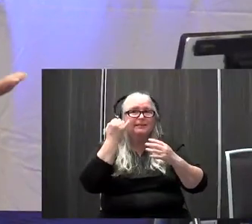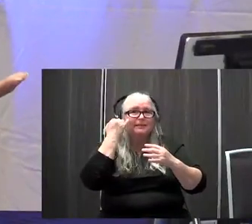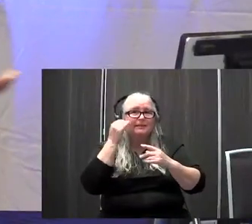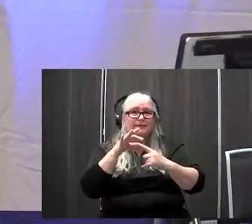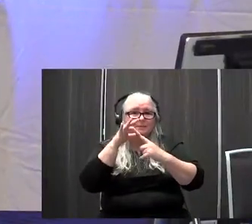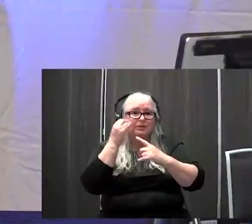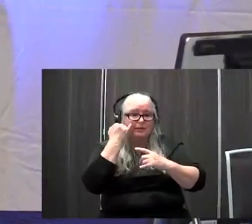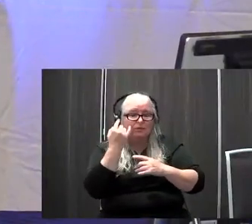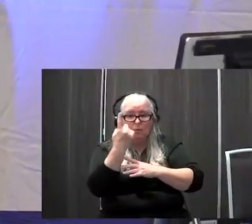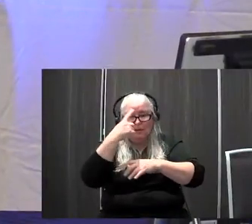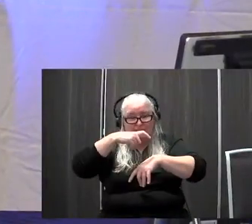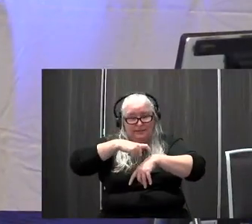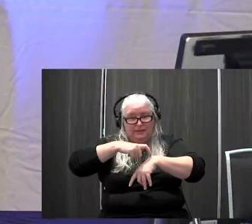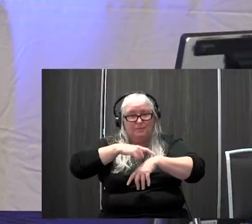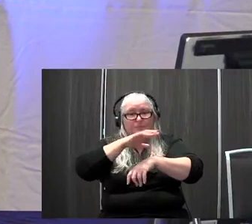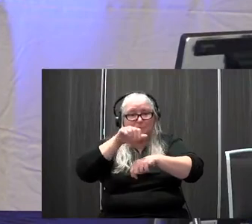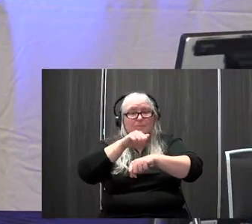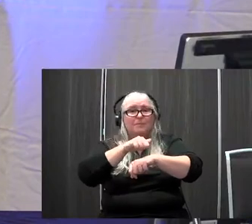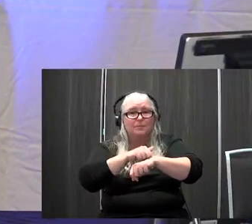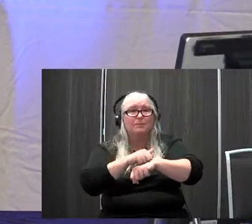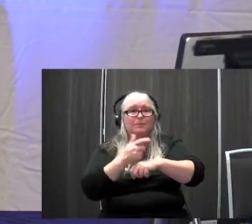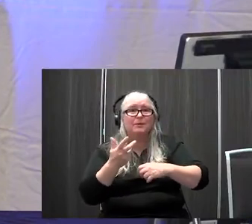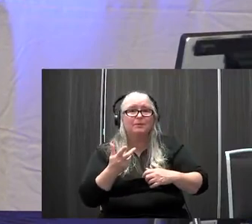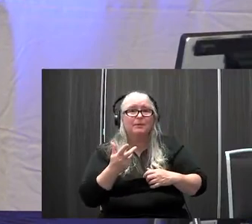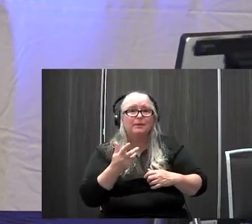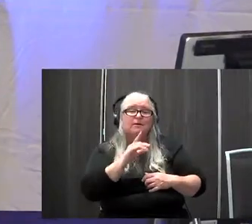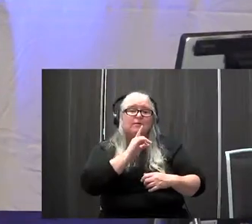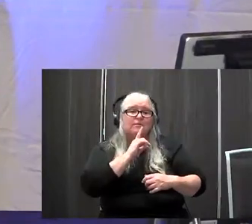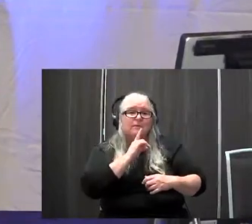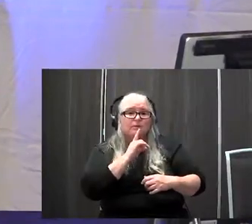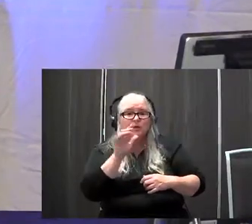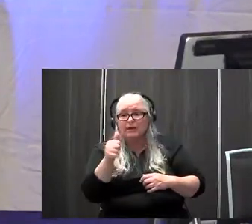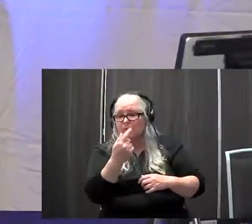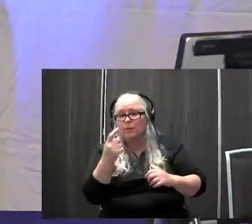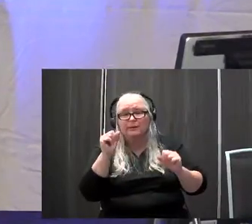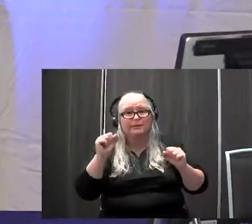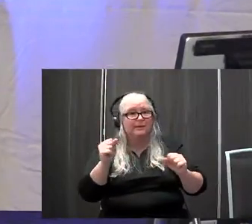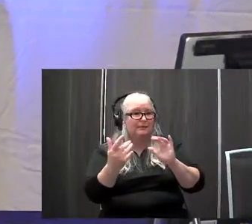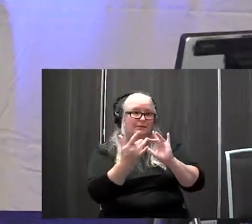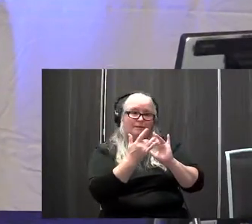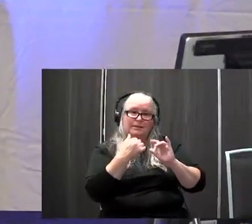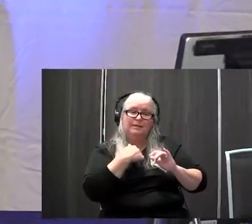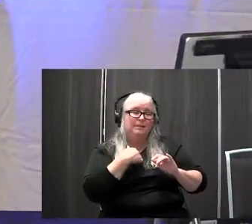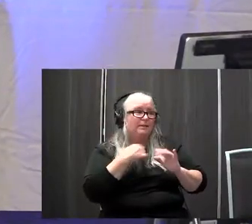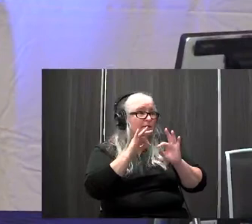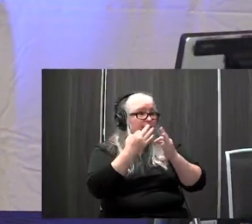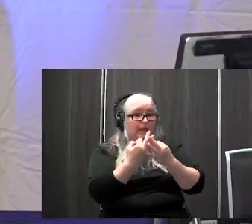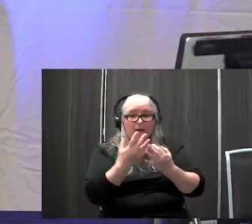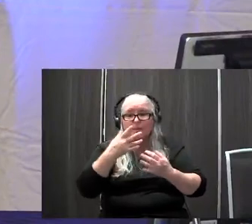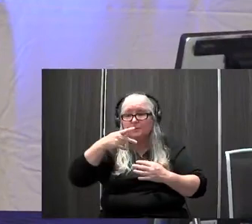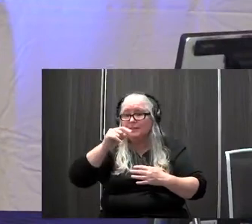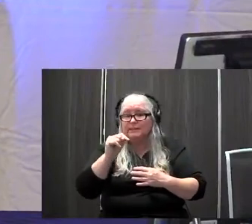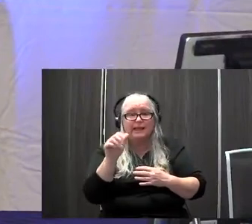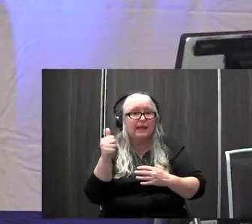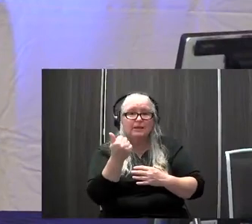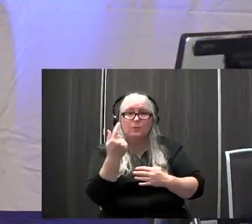that one visit. Um, and always make sure, you know, anybody can contact me, your family, your PT, whatever it may be, we can kind of